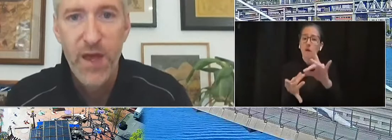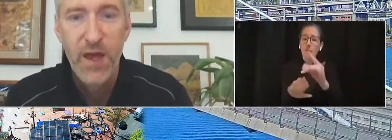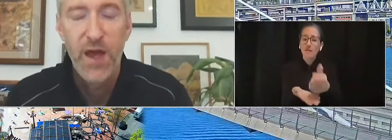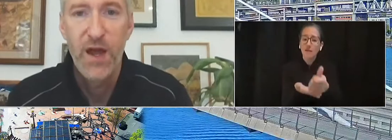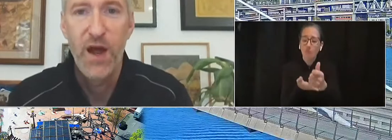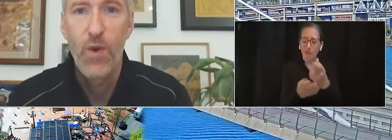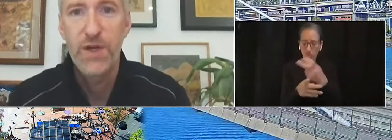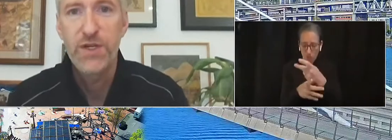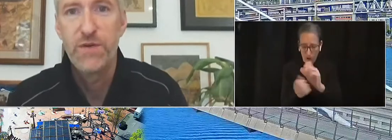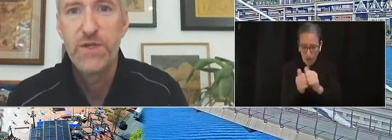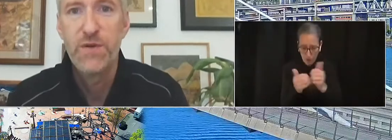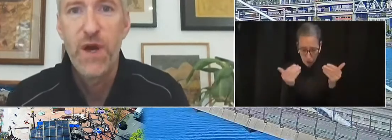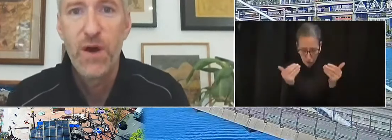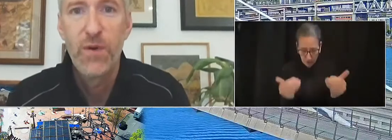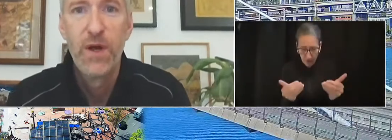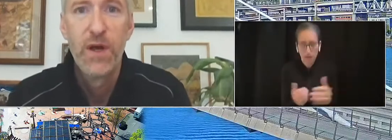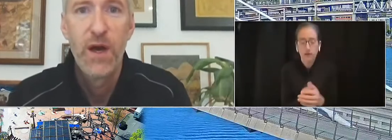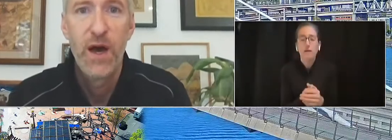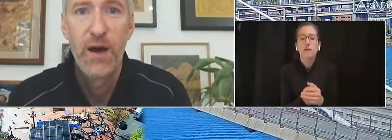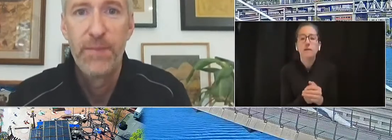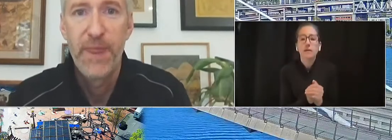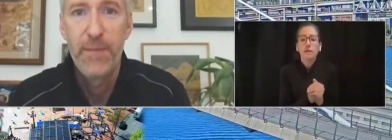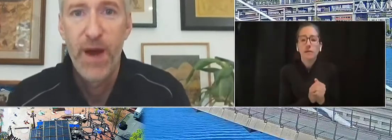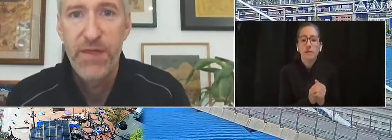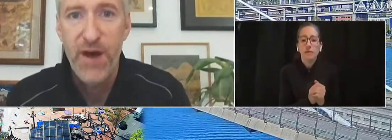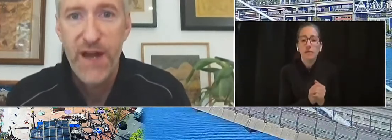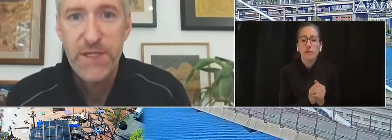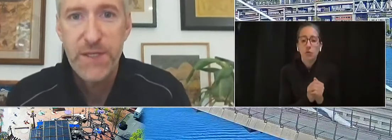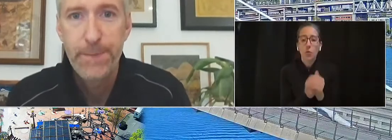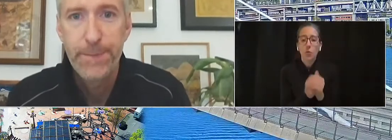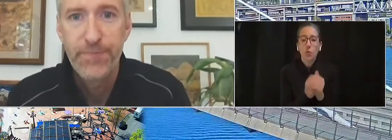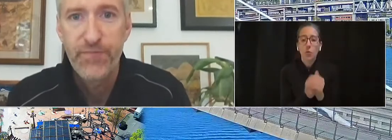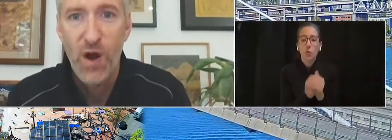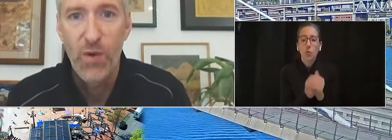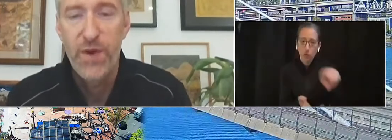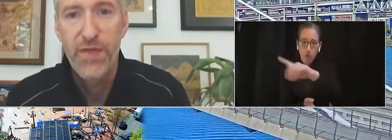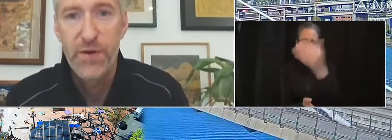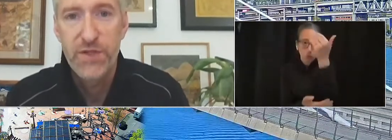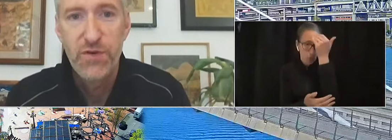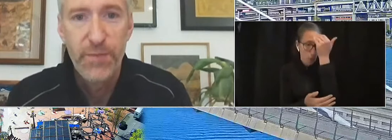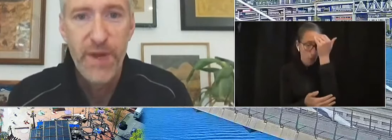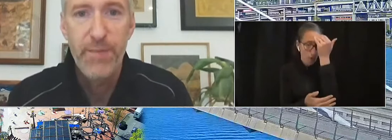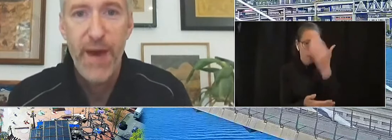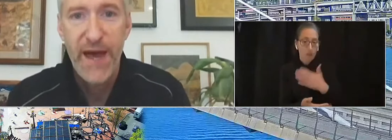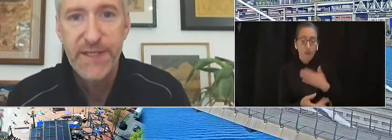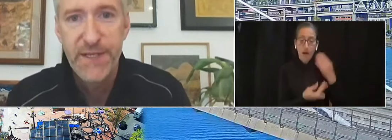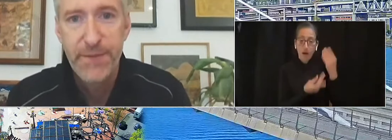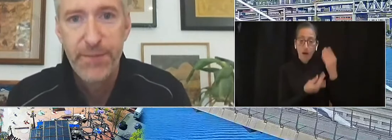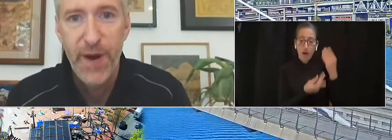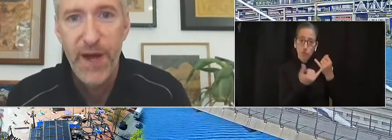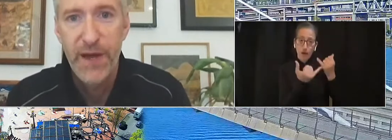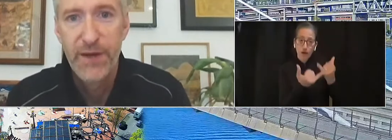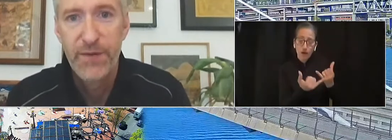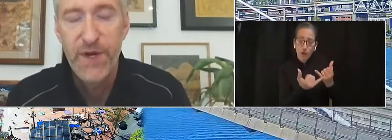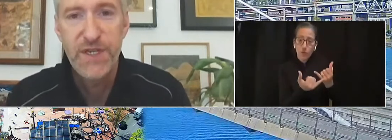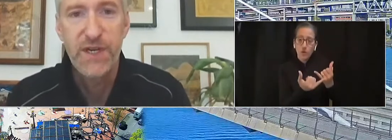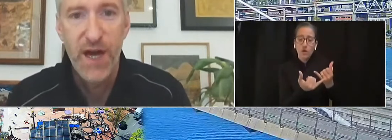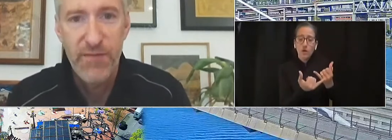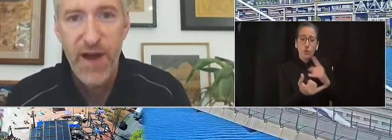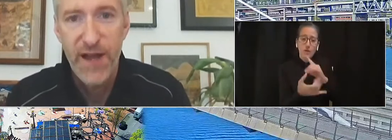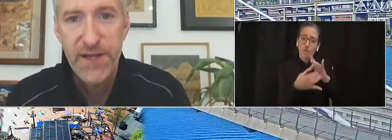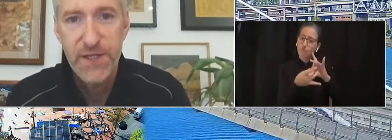day. And I want you to know that my thoughts are with those who have been impacted by